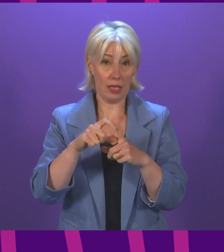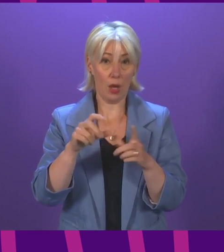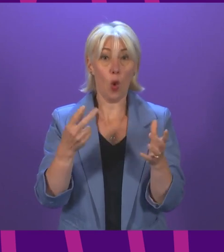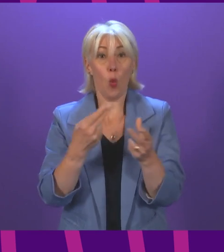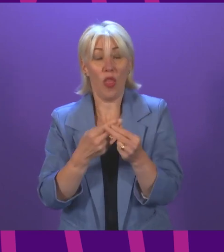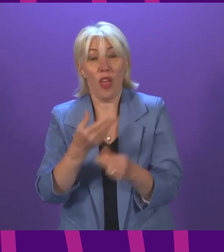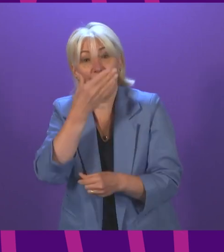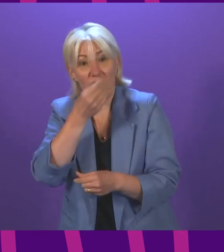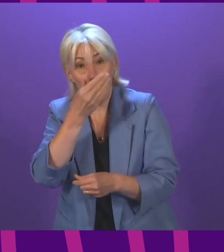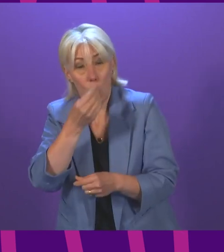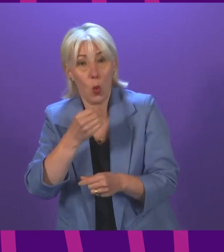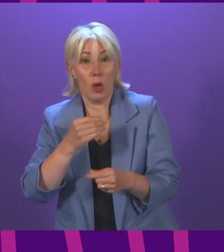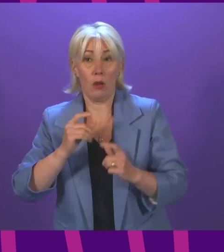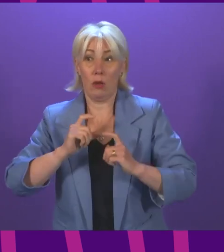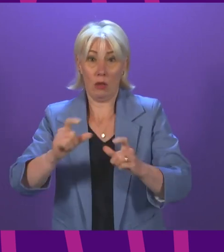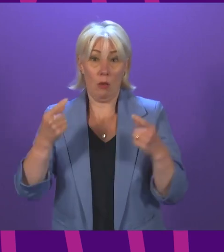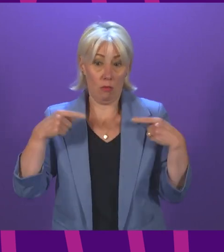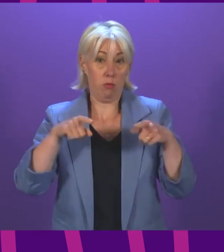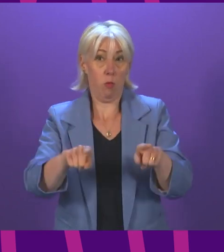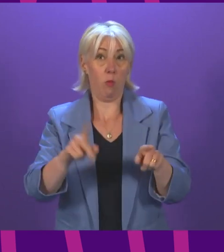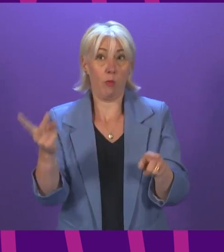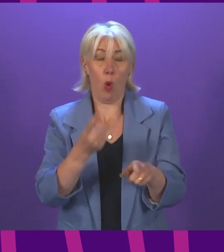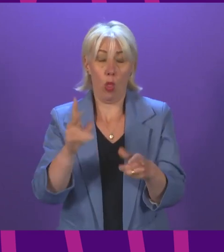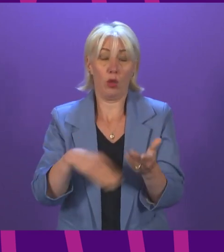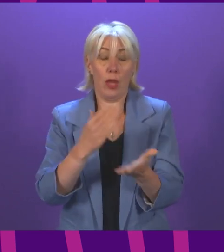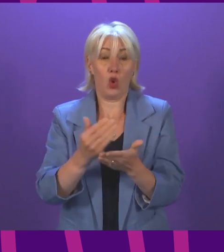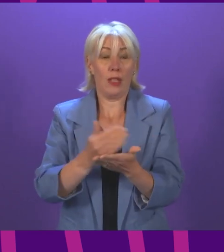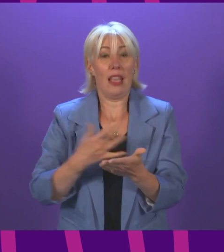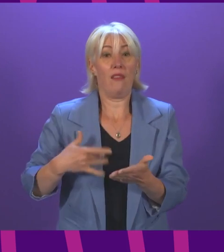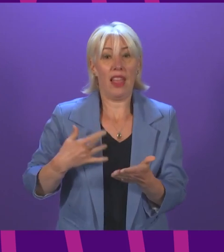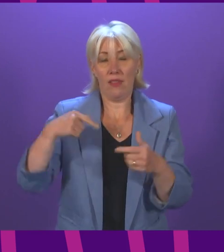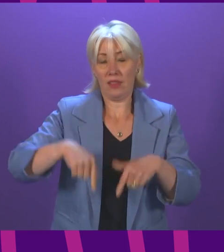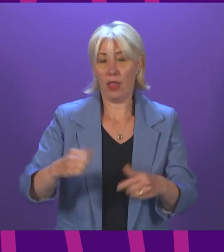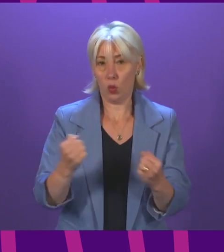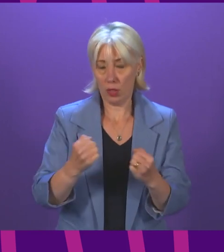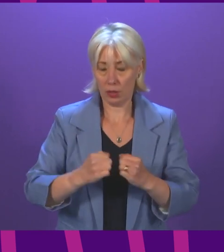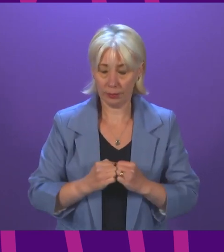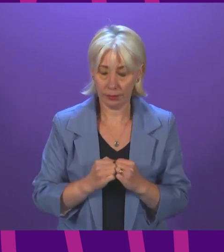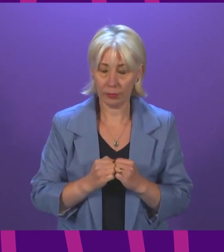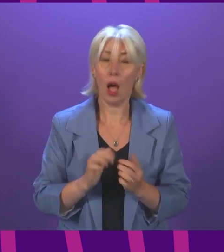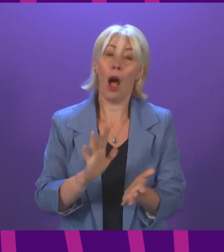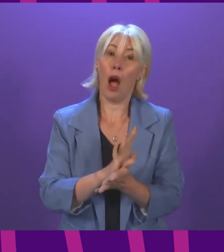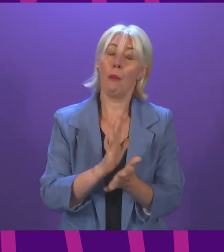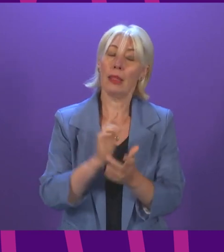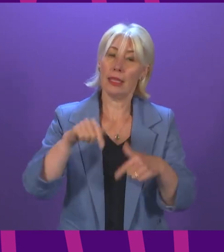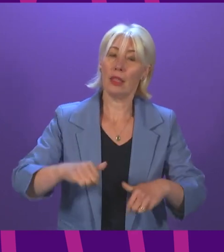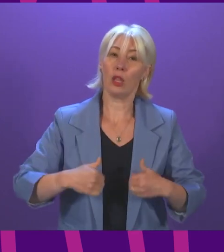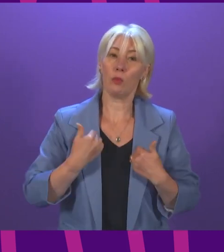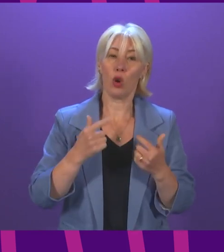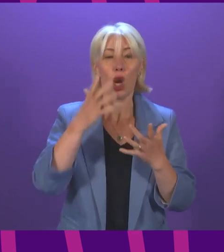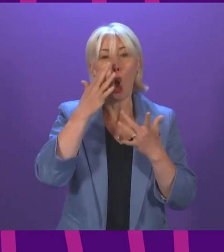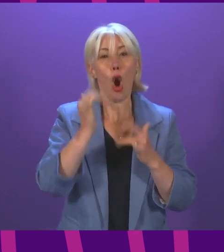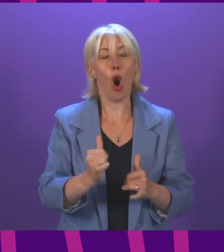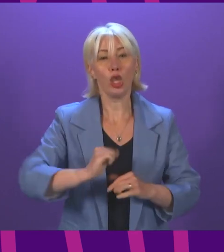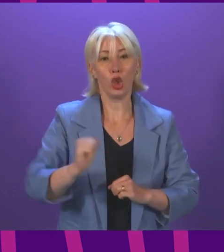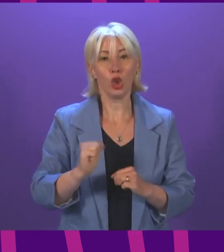help protect as many lives as possible this winter. I am pleased that this morning, Audit Scotland published their independent report